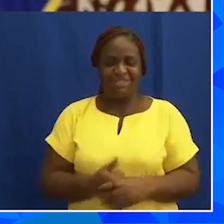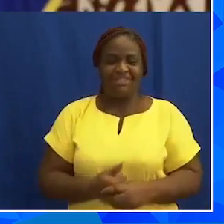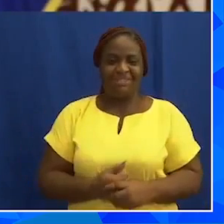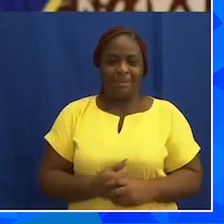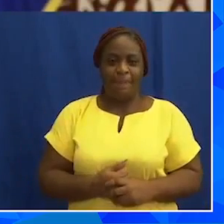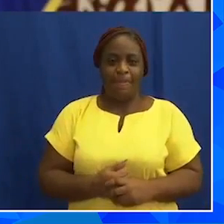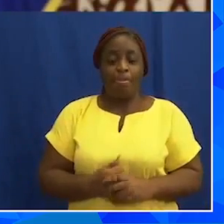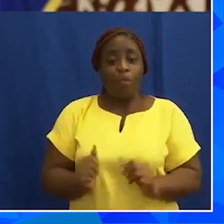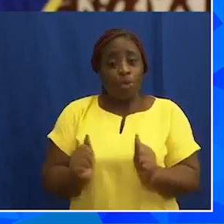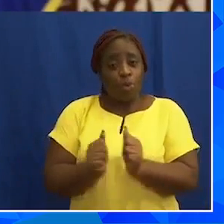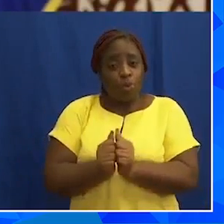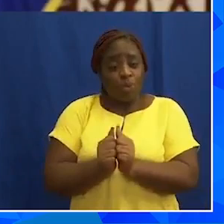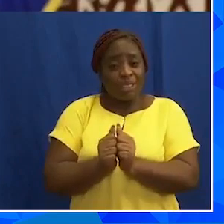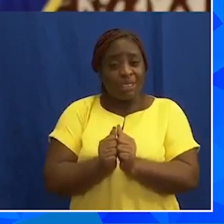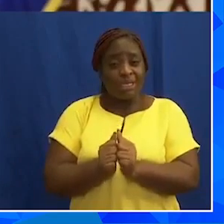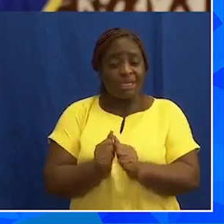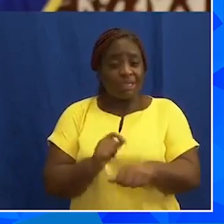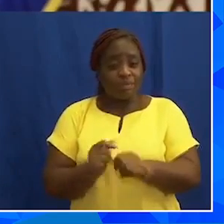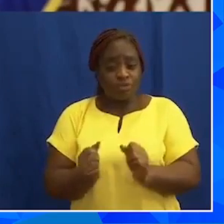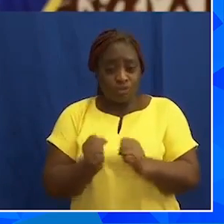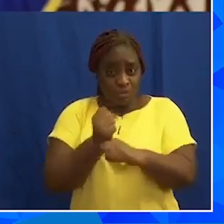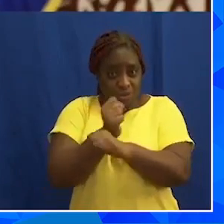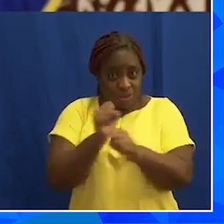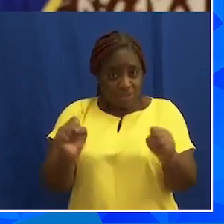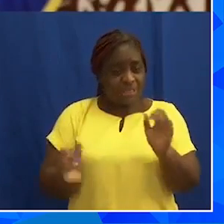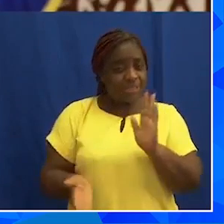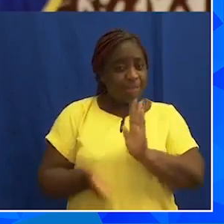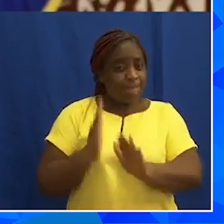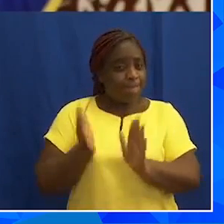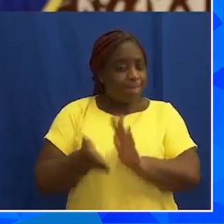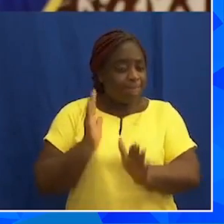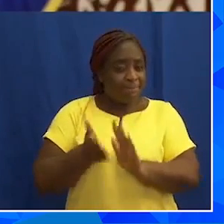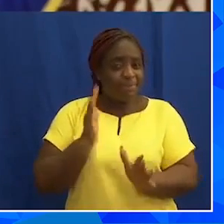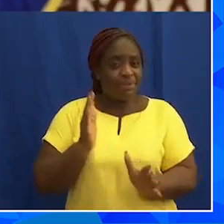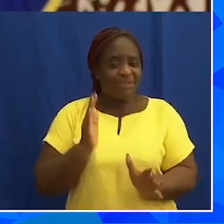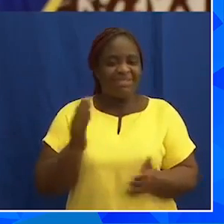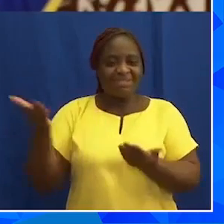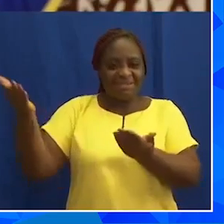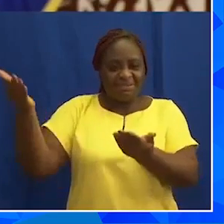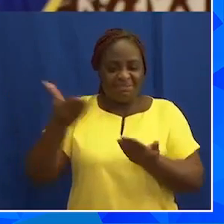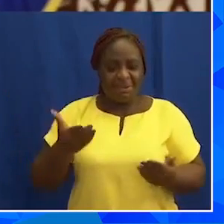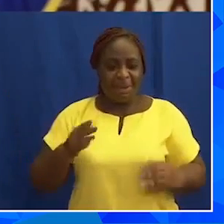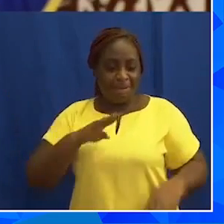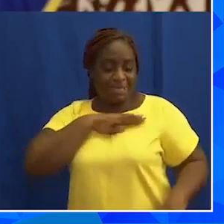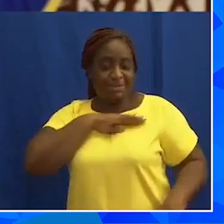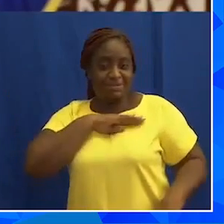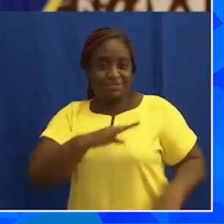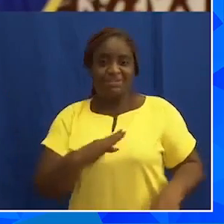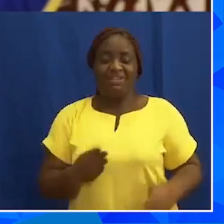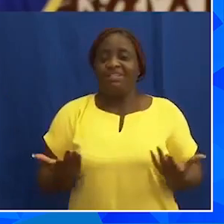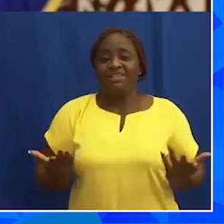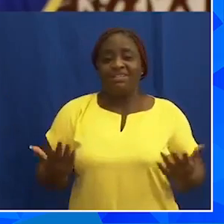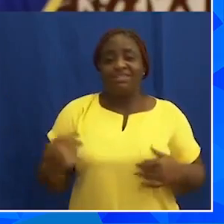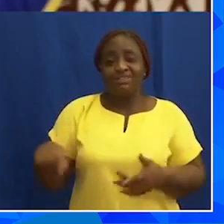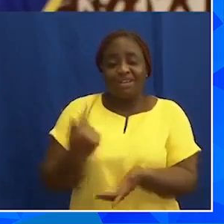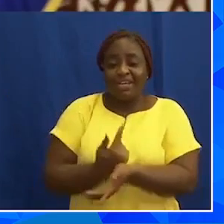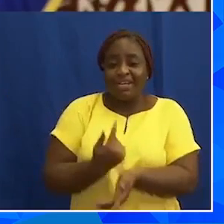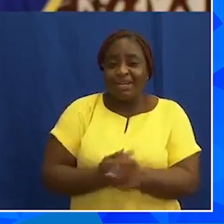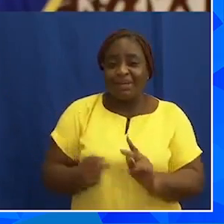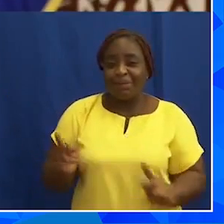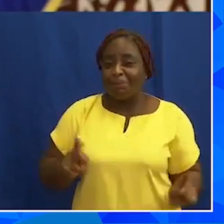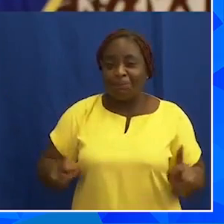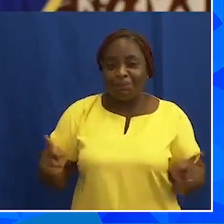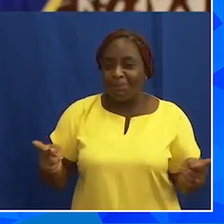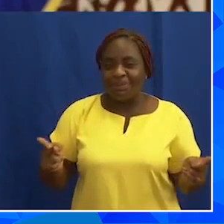We are determined to secure these arrangements quickly, to bring back confidence and relief to Ghanaians.